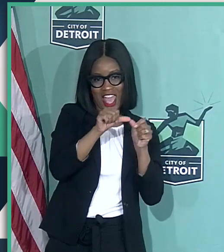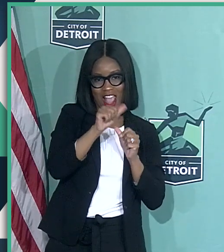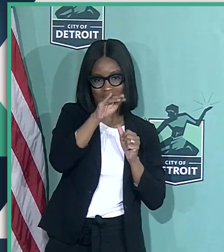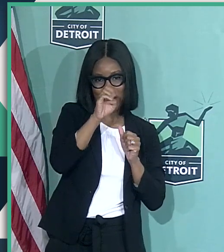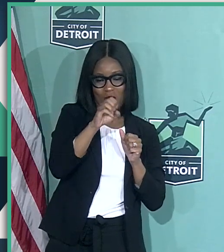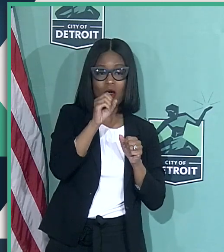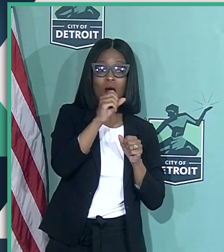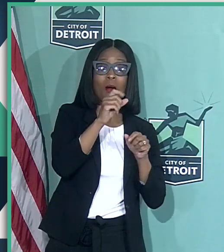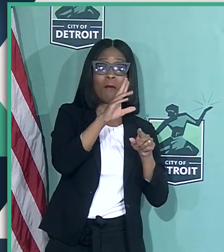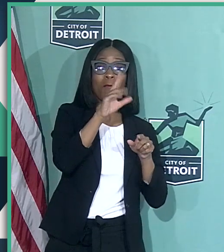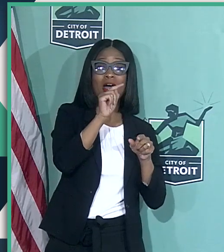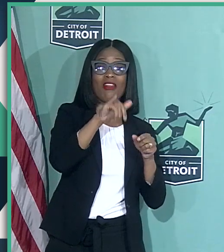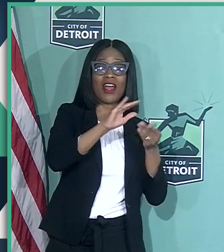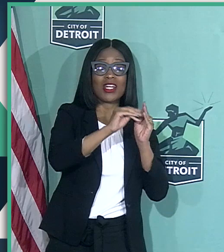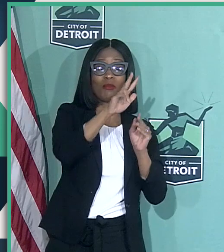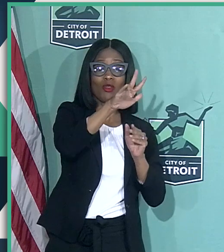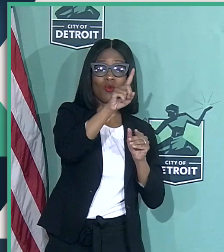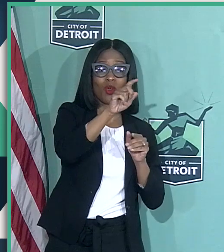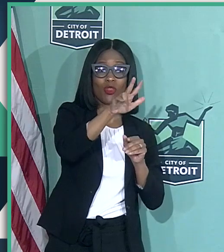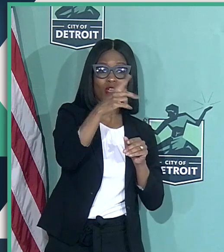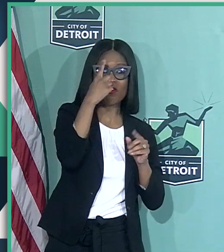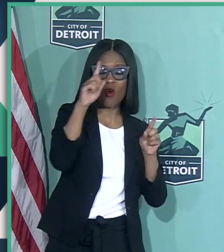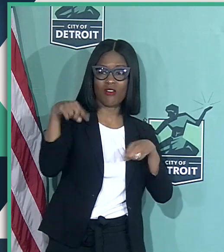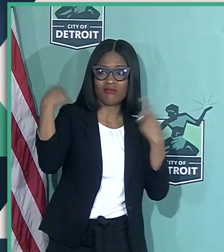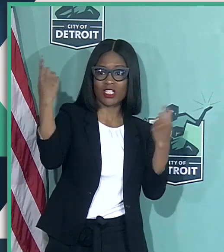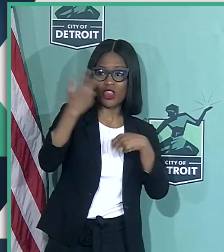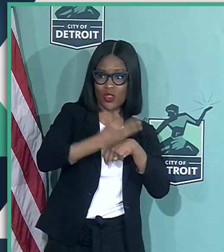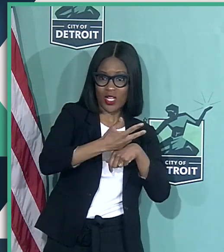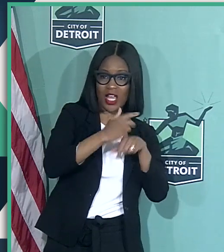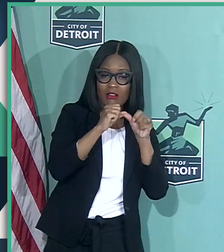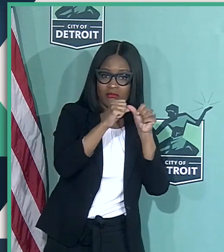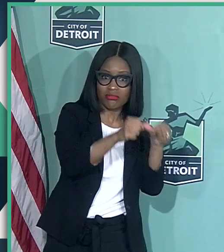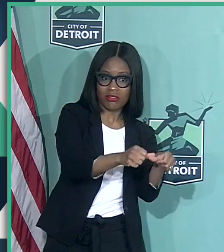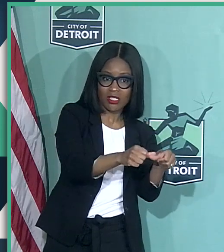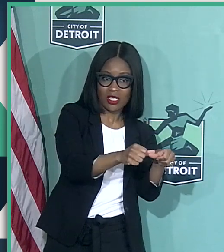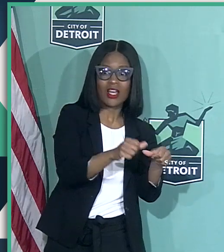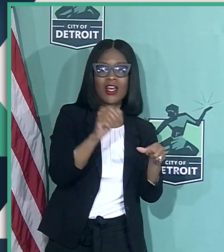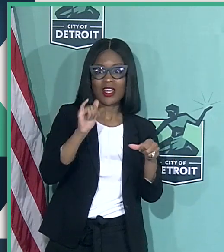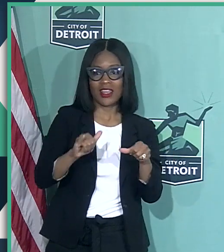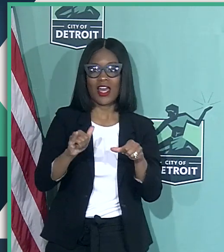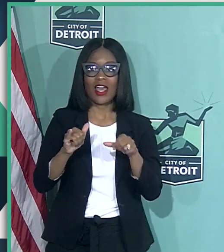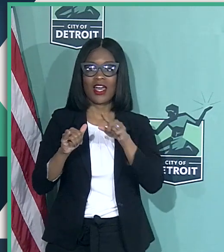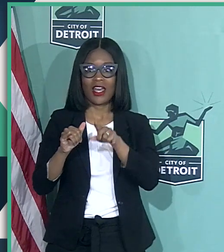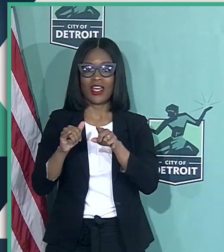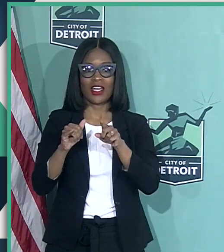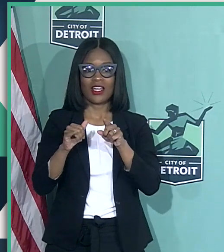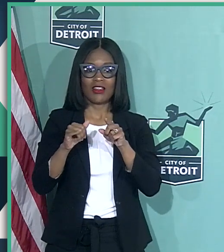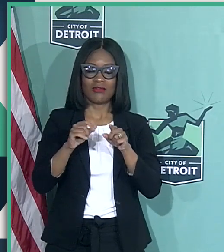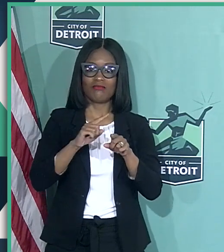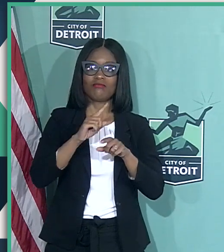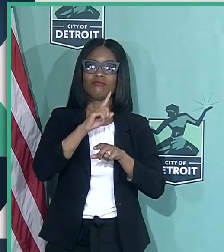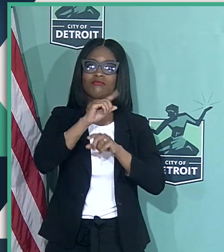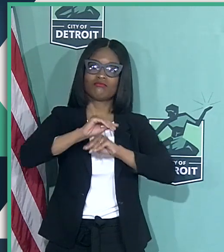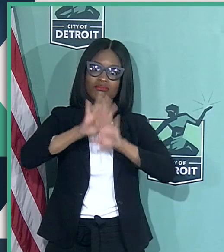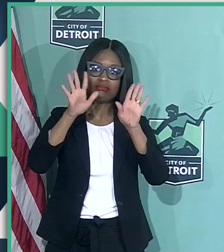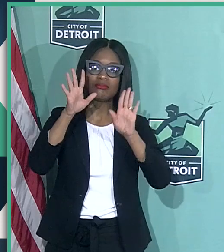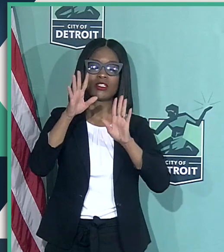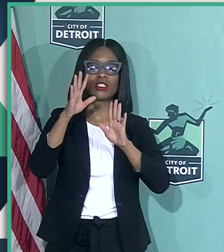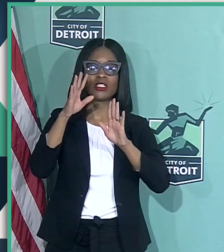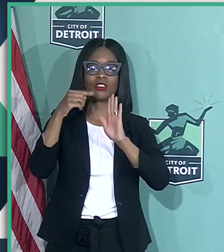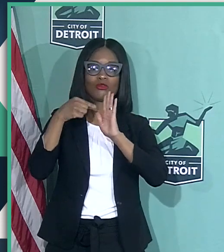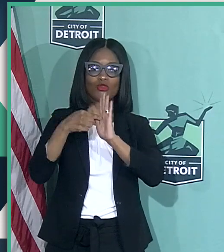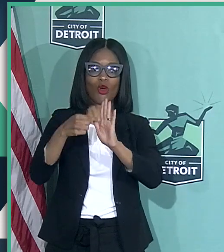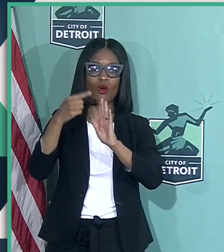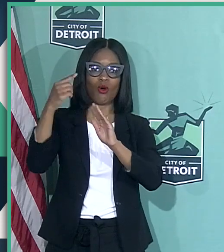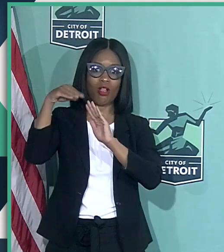313 for the last three days, which clearly shows a decline in the number of cases while we've tested the entire